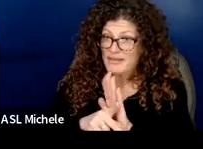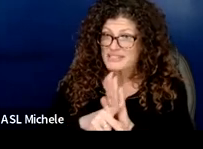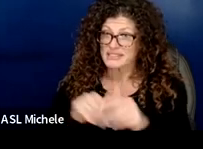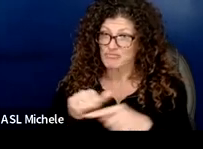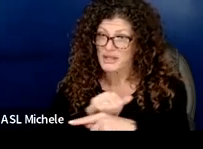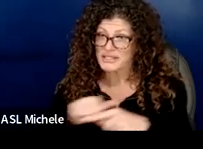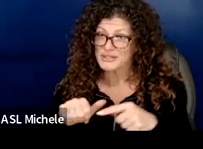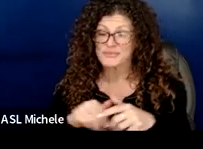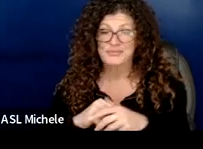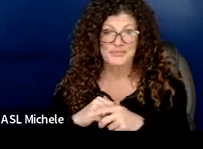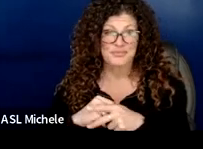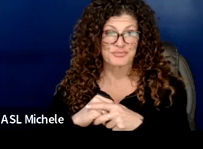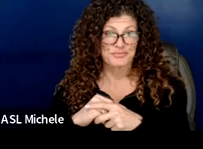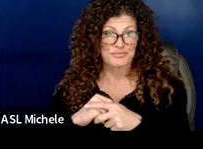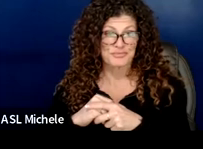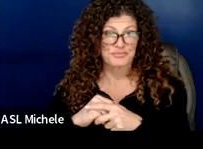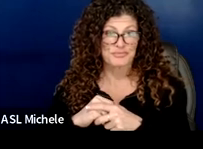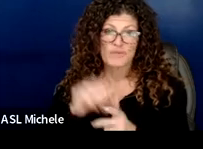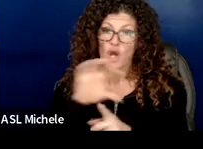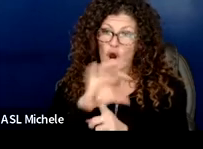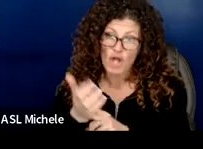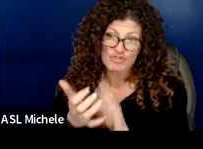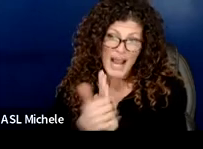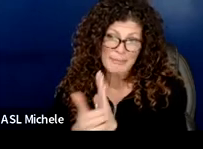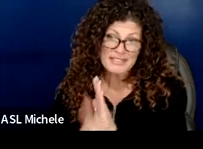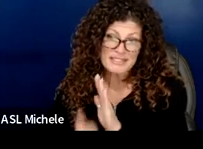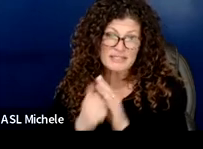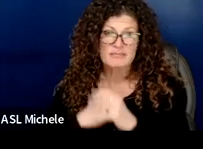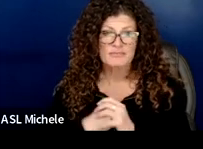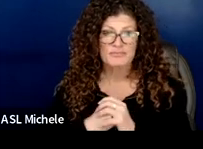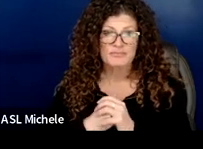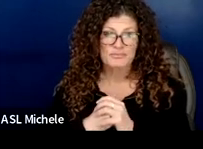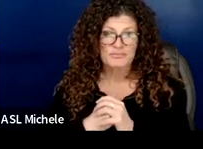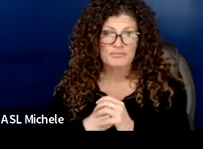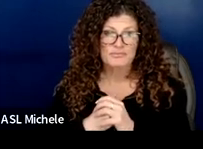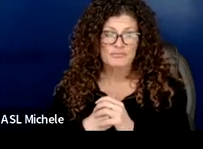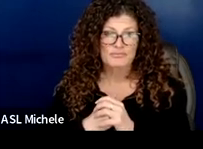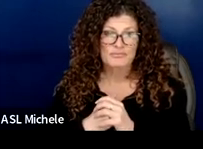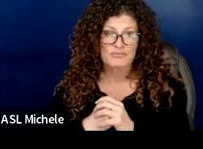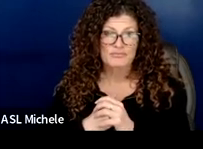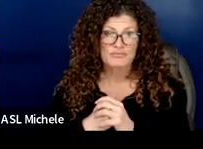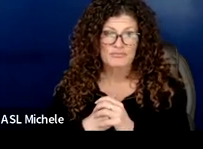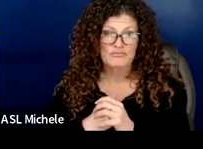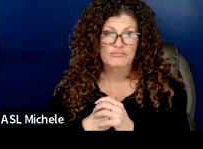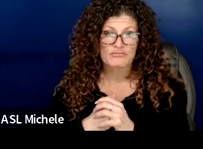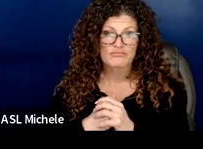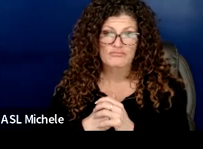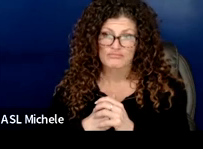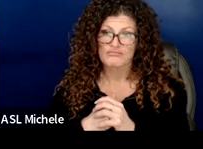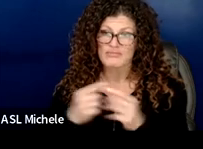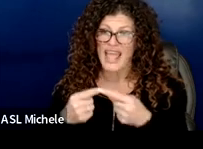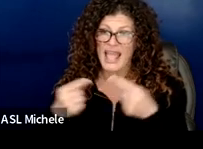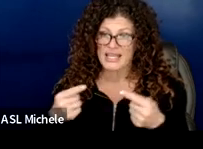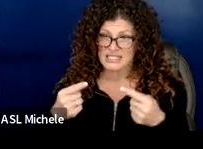um cultural competencies as well as a belief and and practice in anti-racist